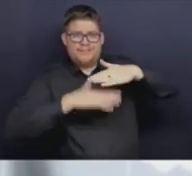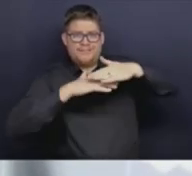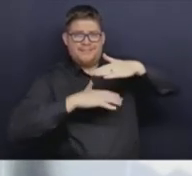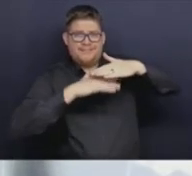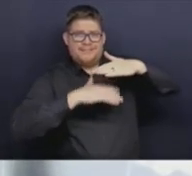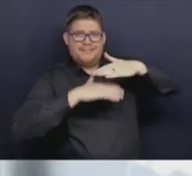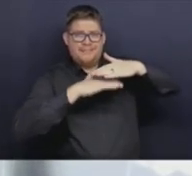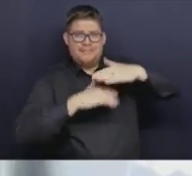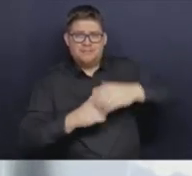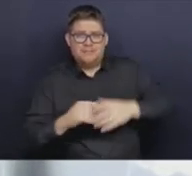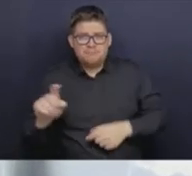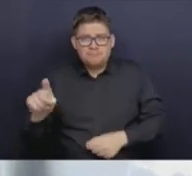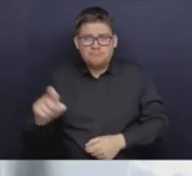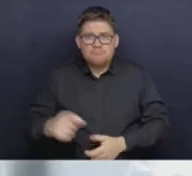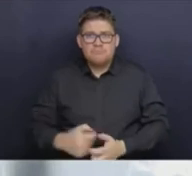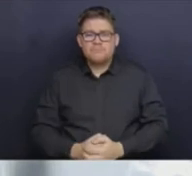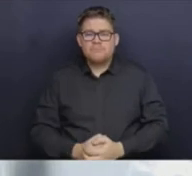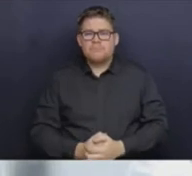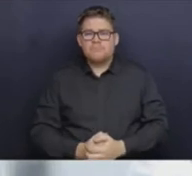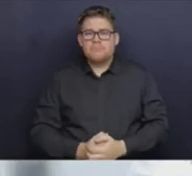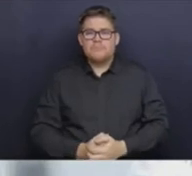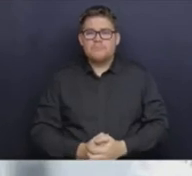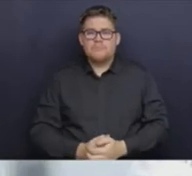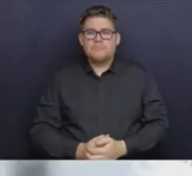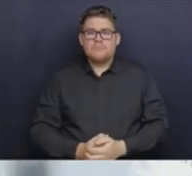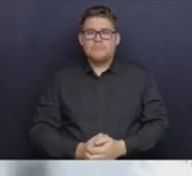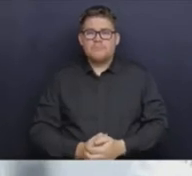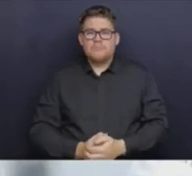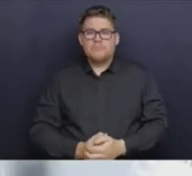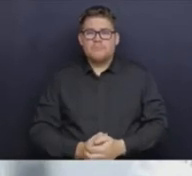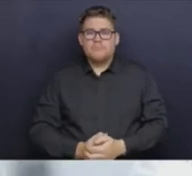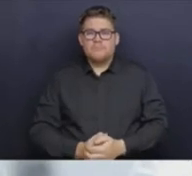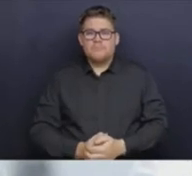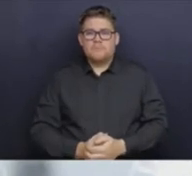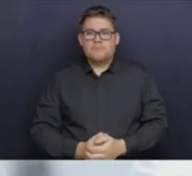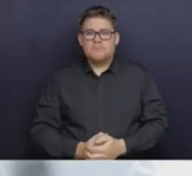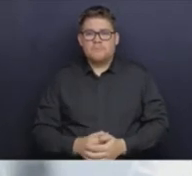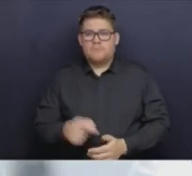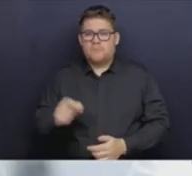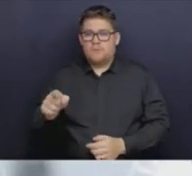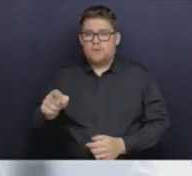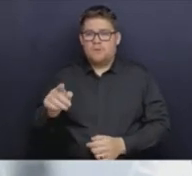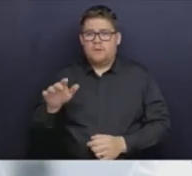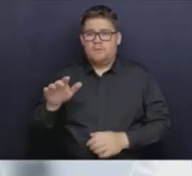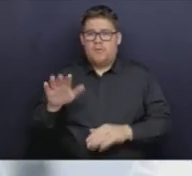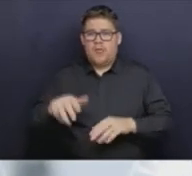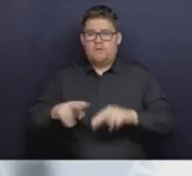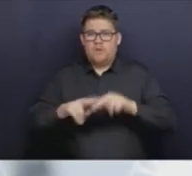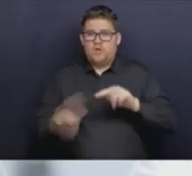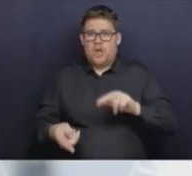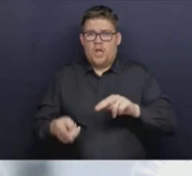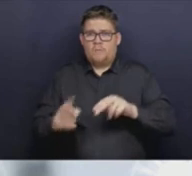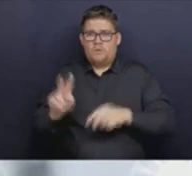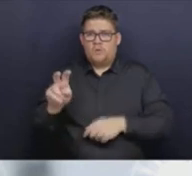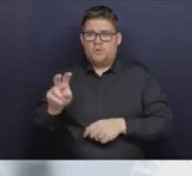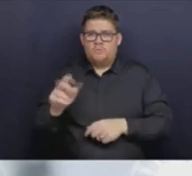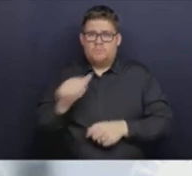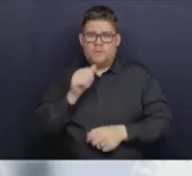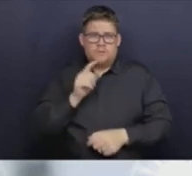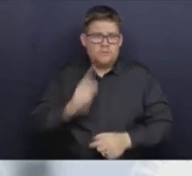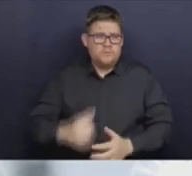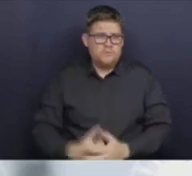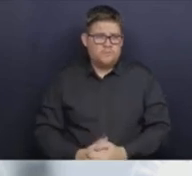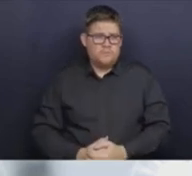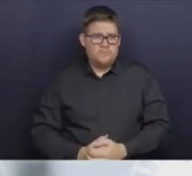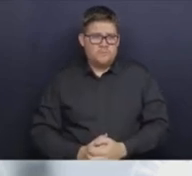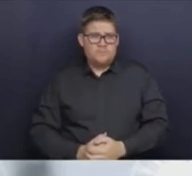Well, first of all, it didn't drop by over 200 in the last week. That's not the case. It